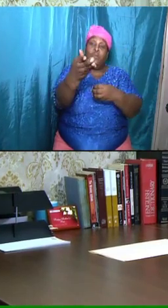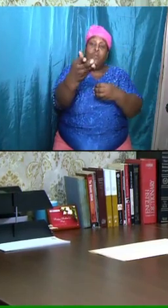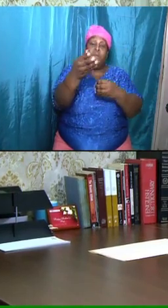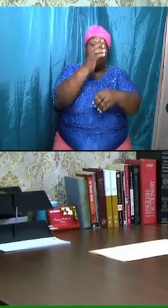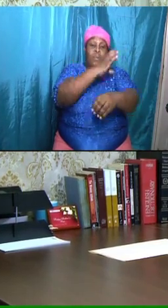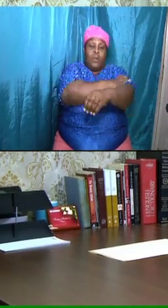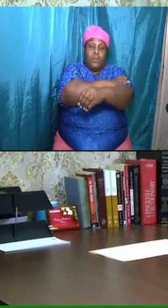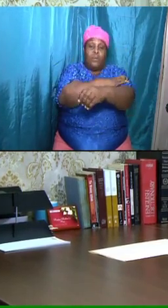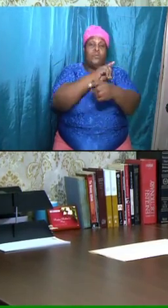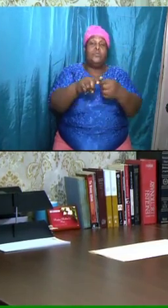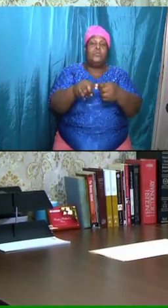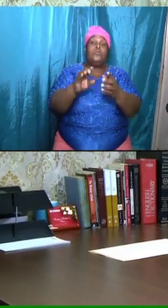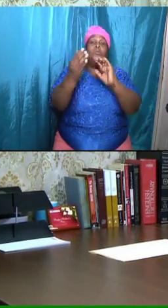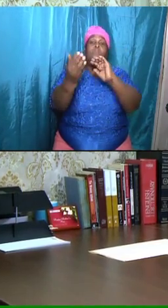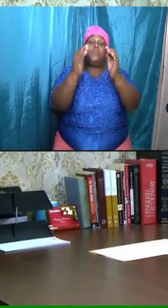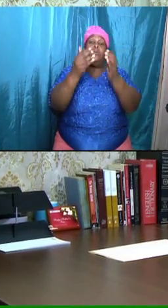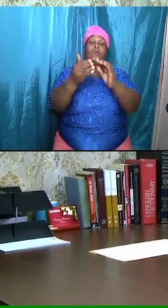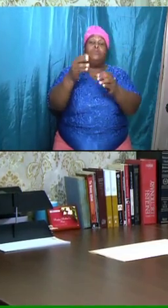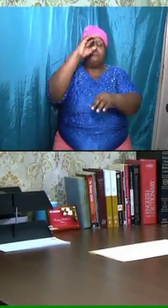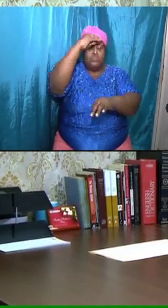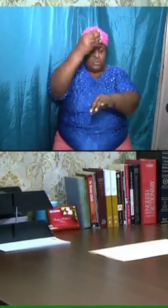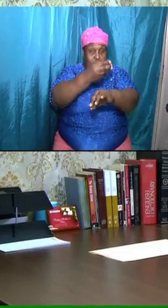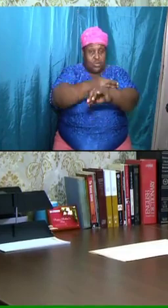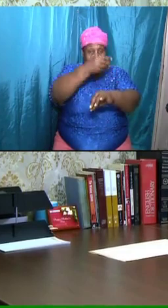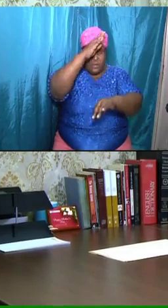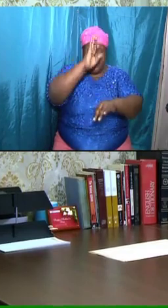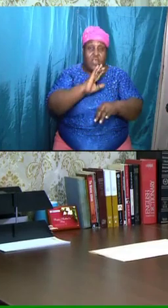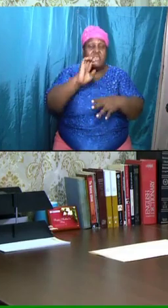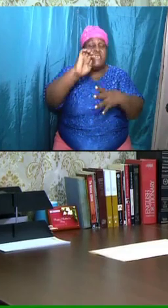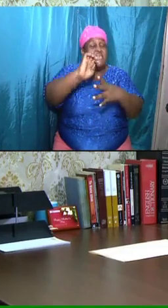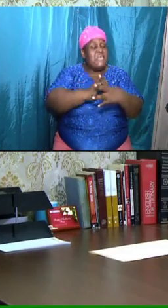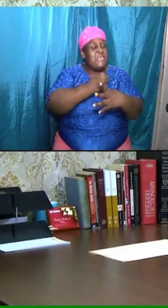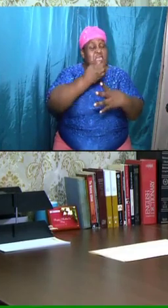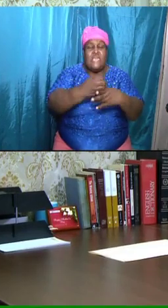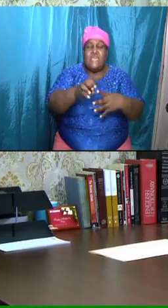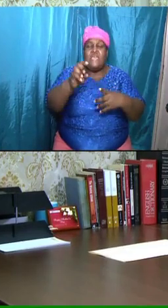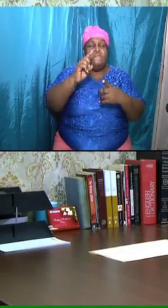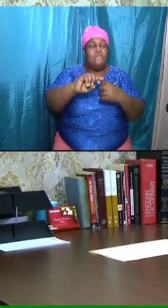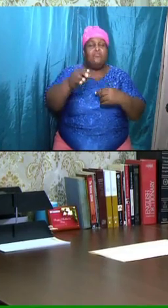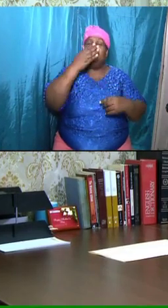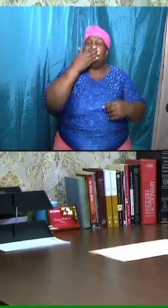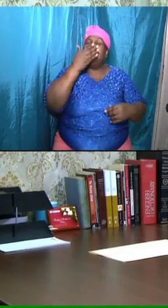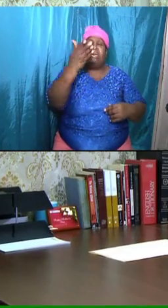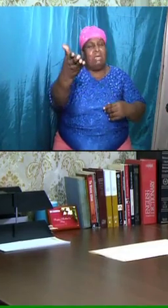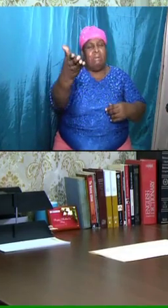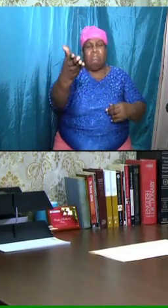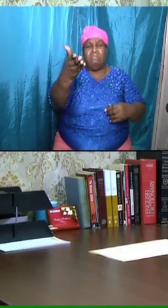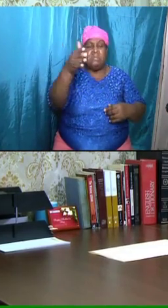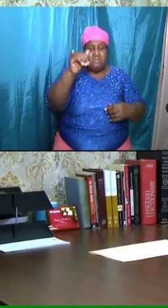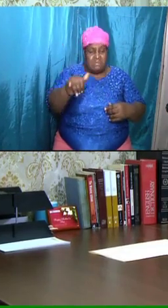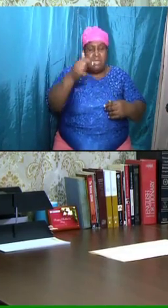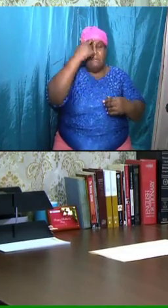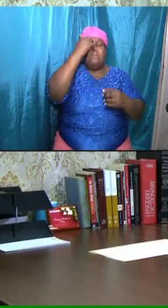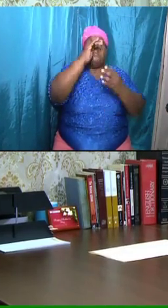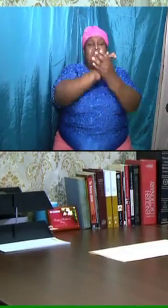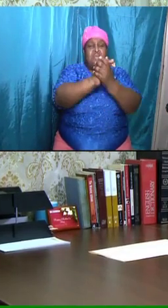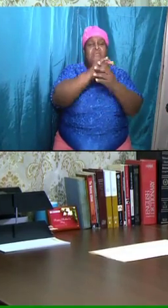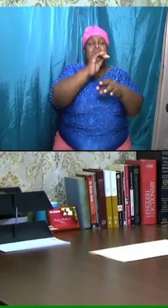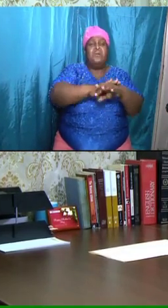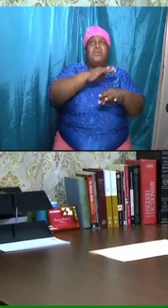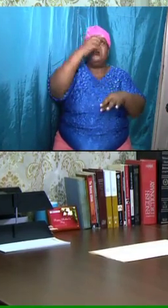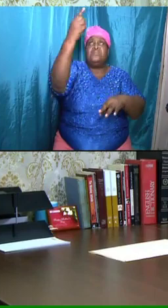sons of God, even to them that believe on his name.